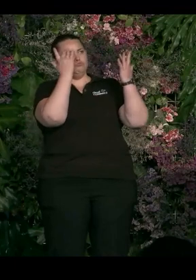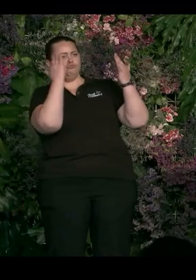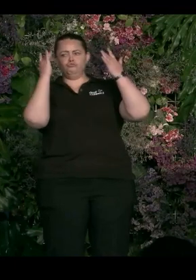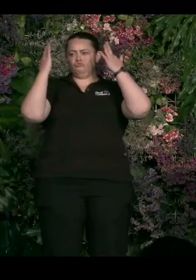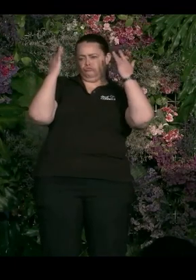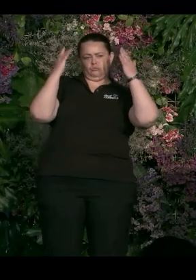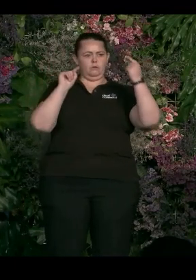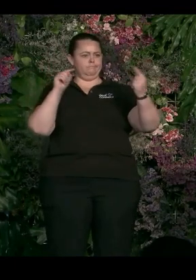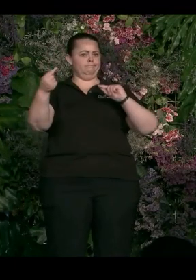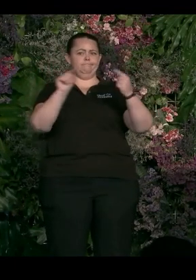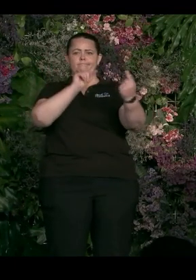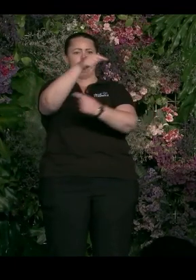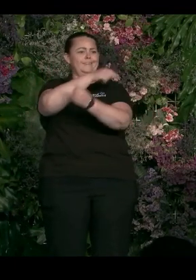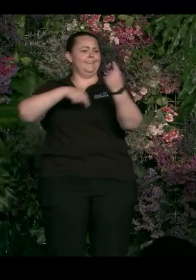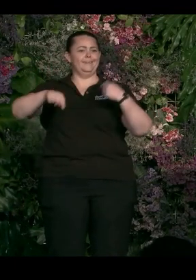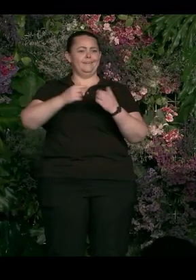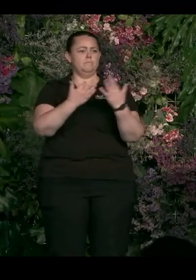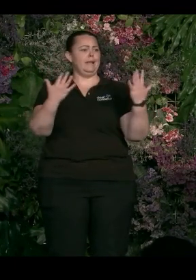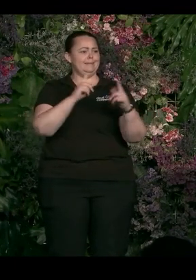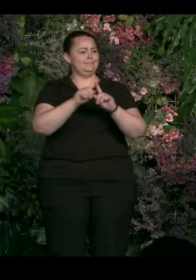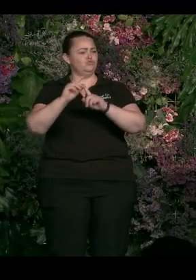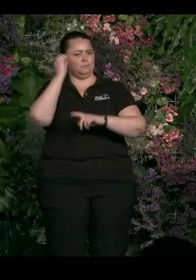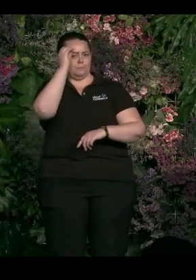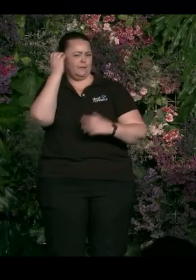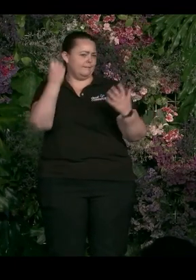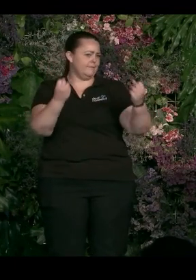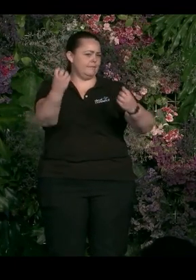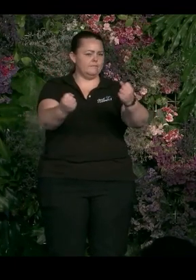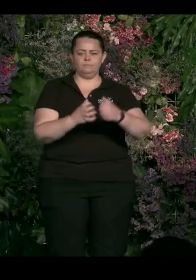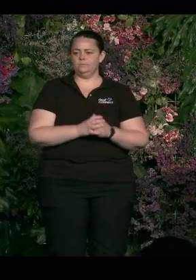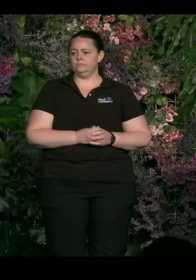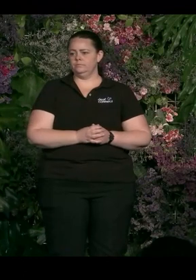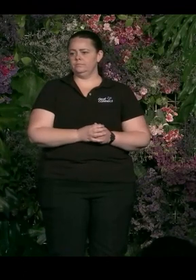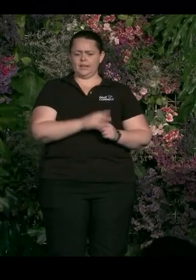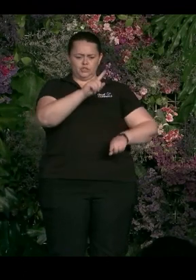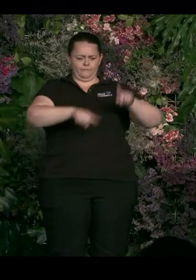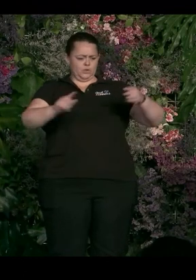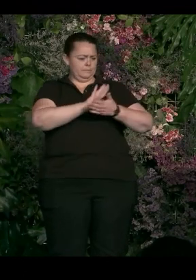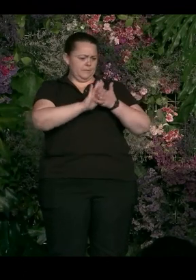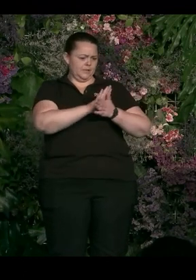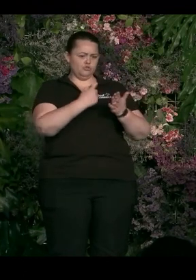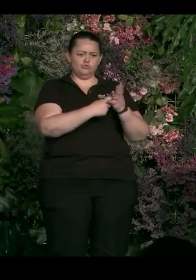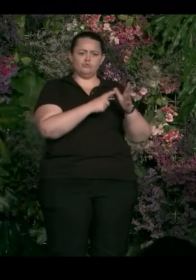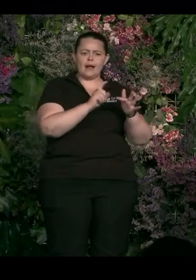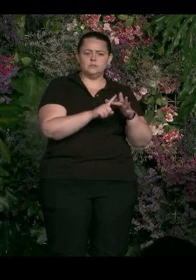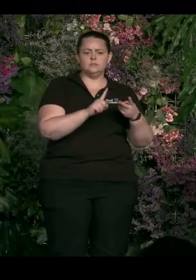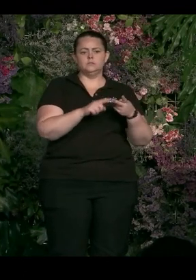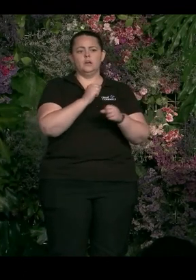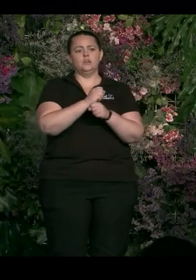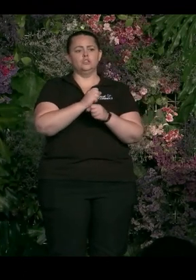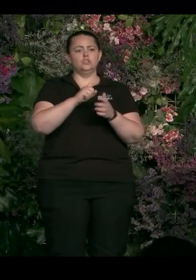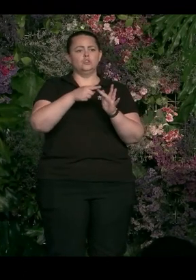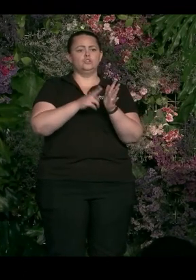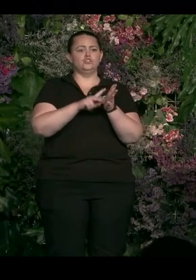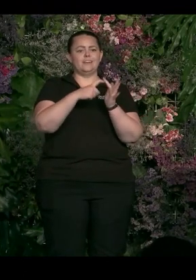time we talk about diversity in respect of whether it be race or gender or sexuality, but we